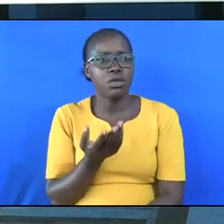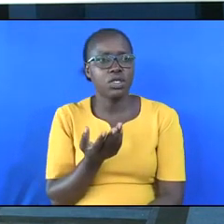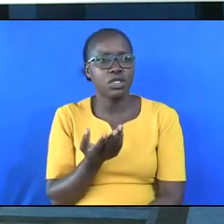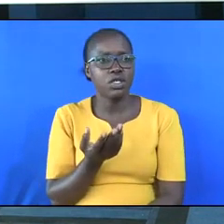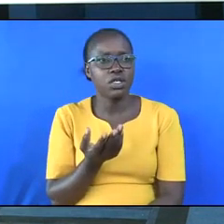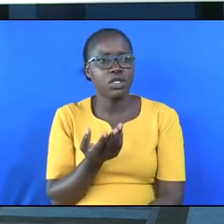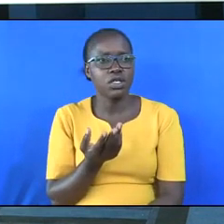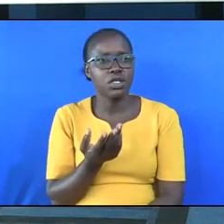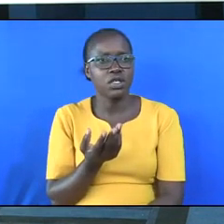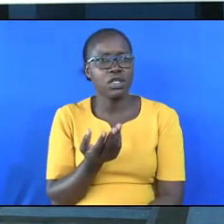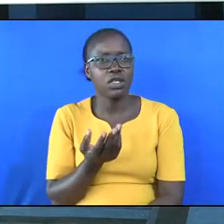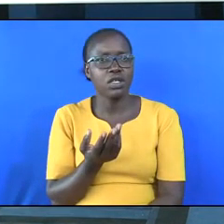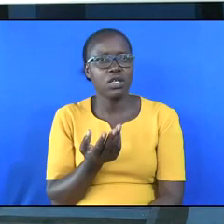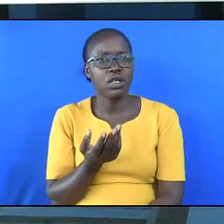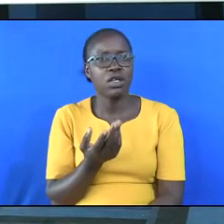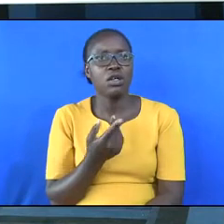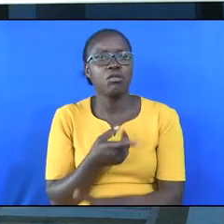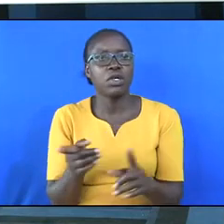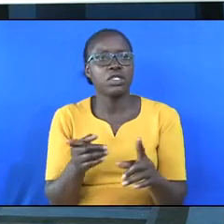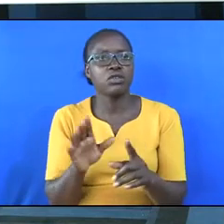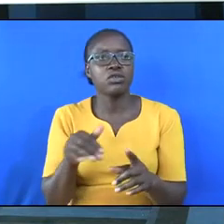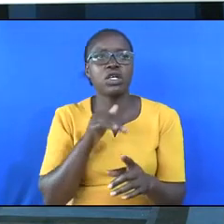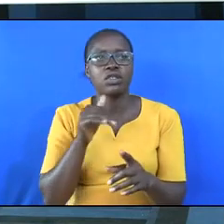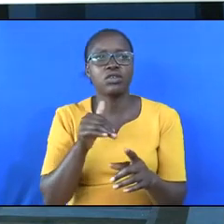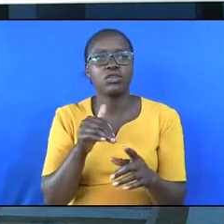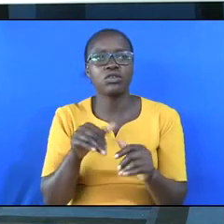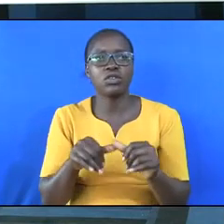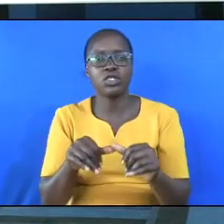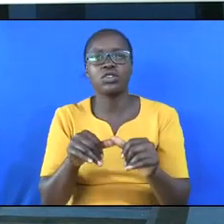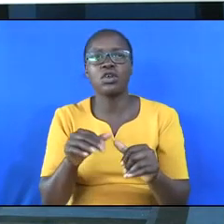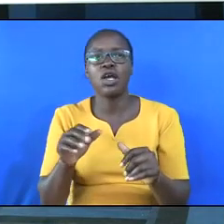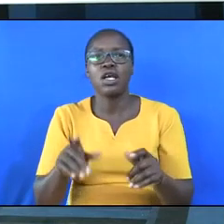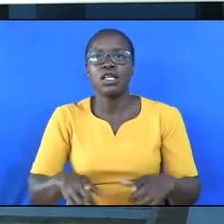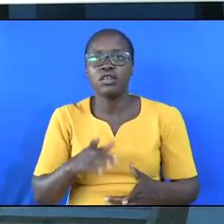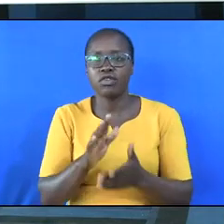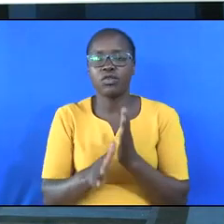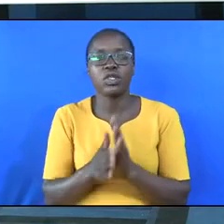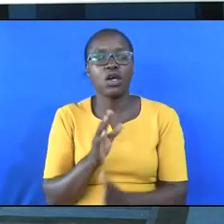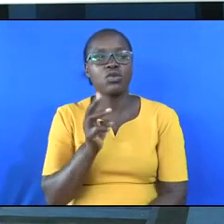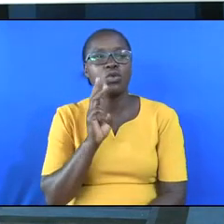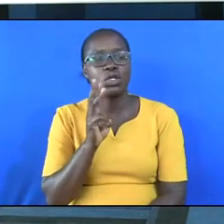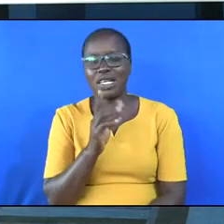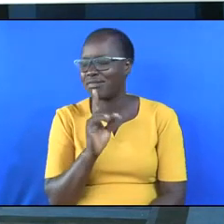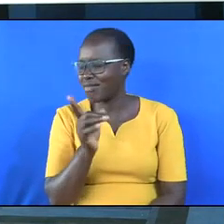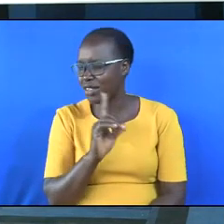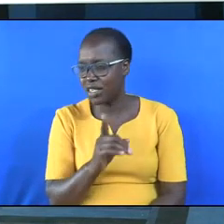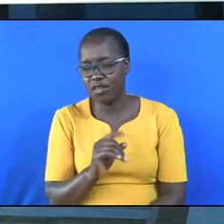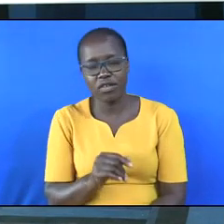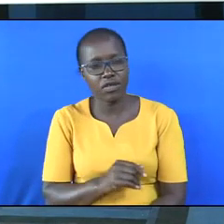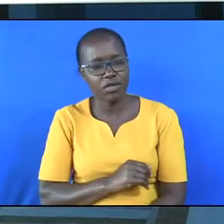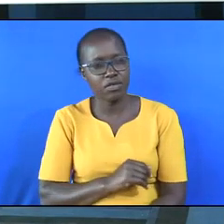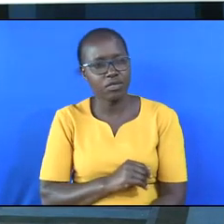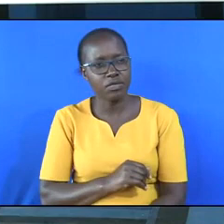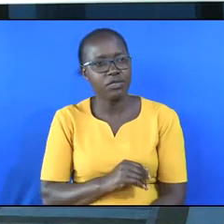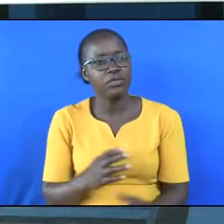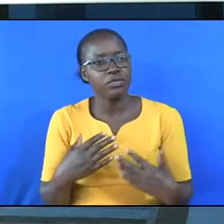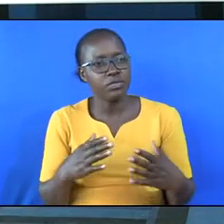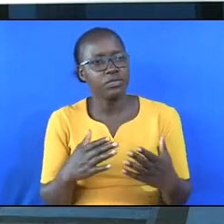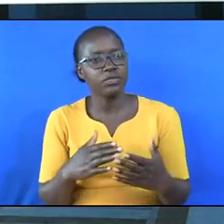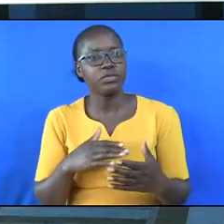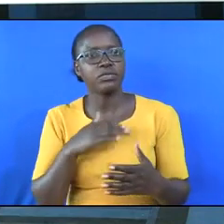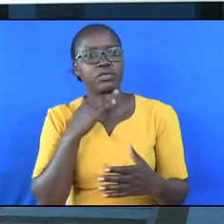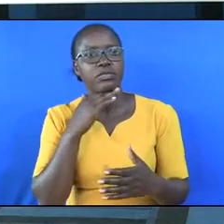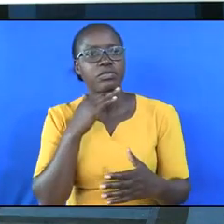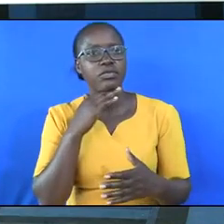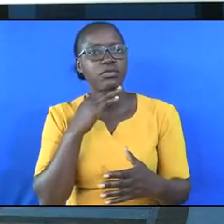without food, but you cannot go on living without breathing. You can't. There are thousands of people dying throughout the world